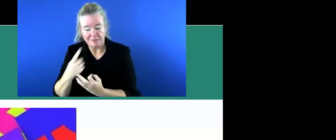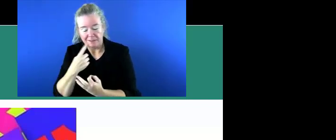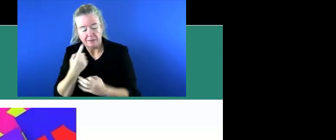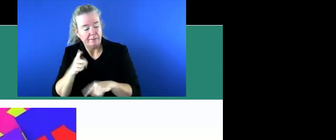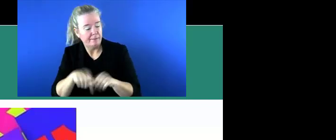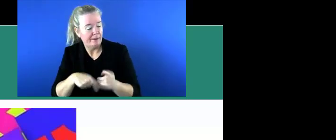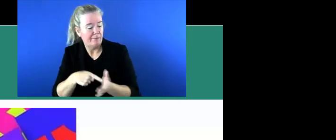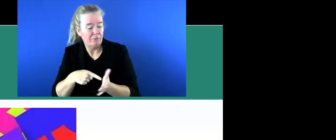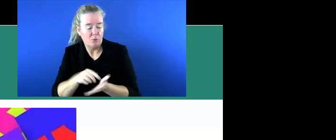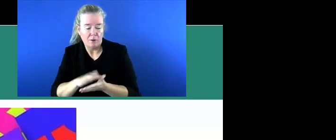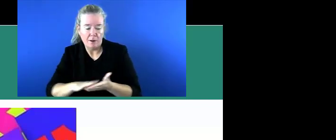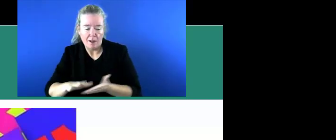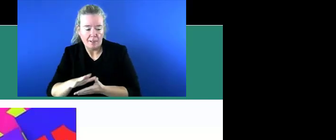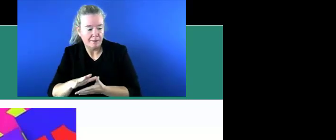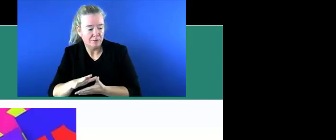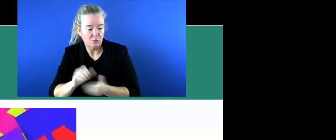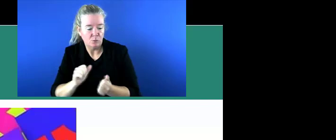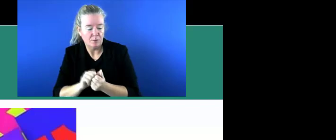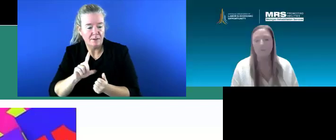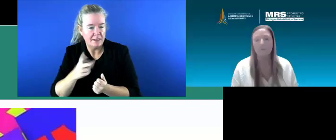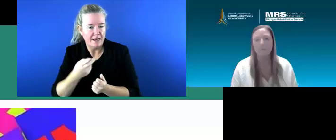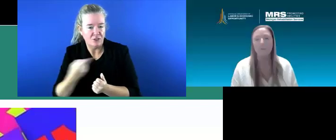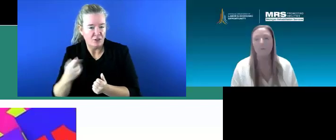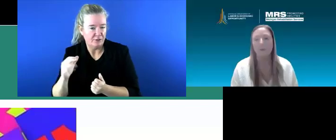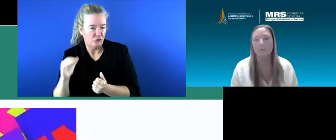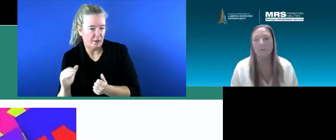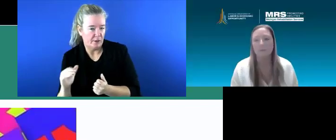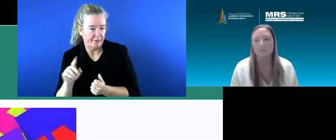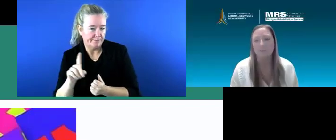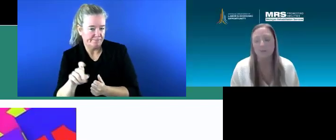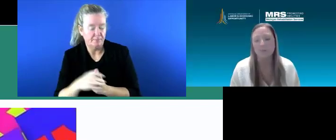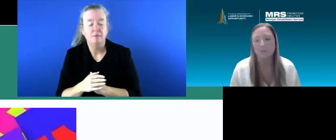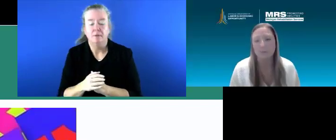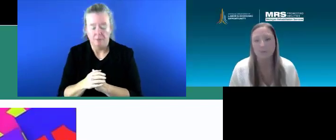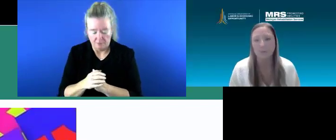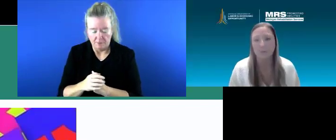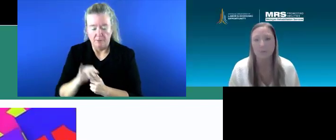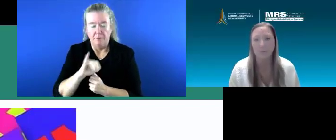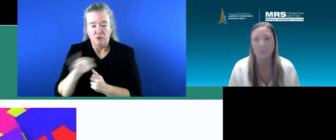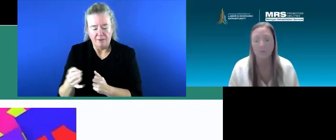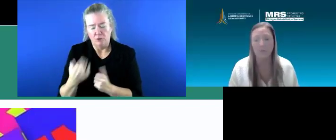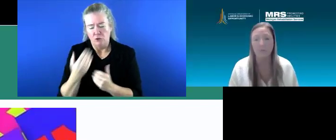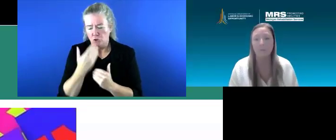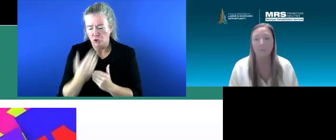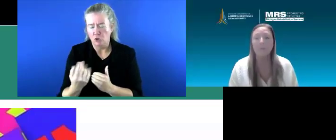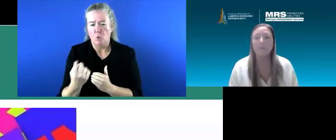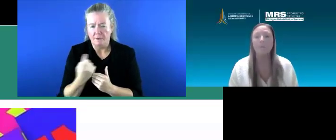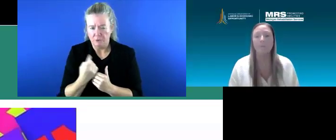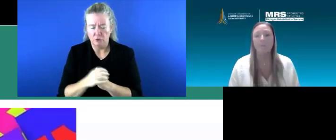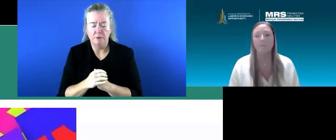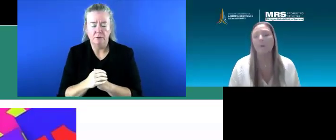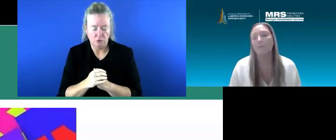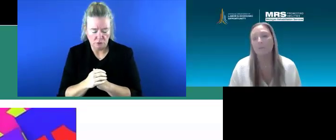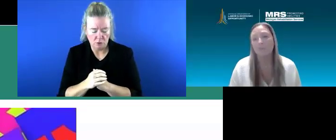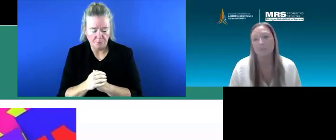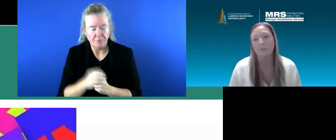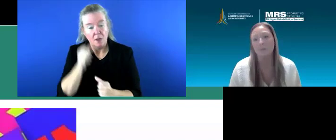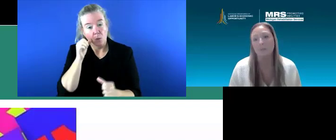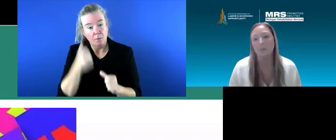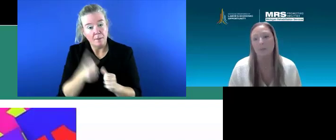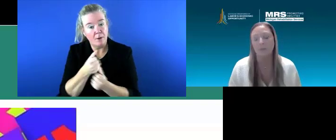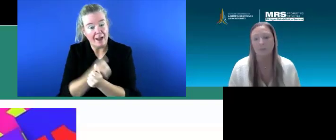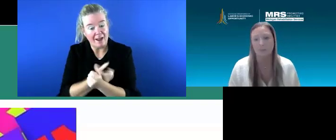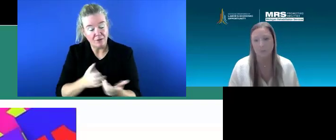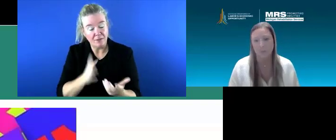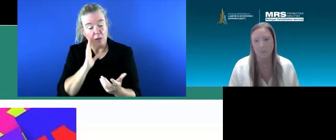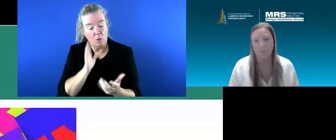able to afford college for their DHH child. Yeah. So, um, this is Jennifer. That's a really good question. So remember, everything is